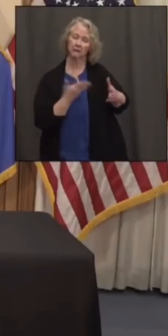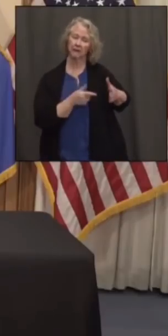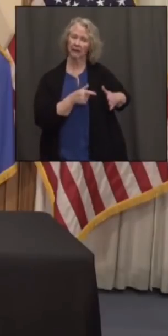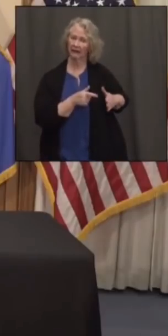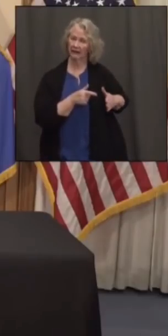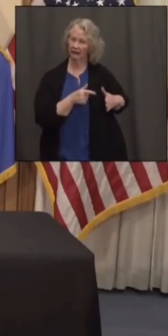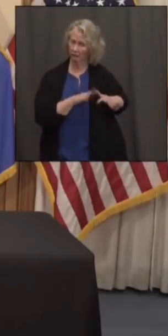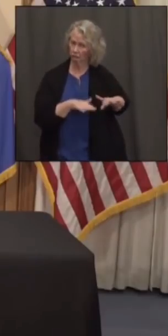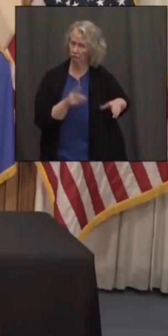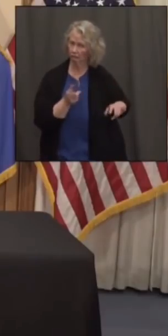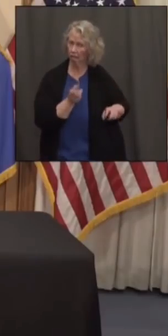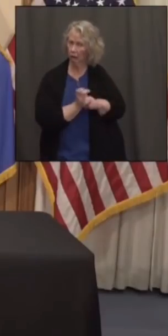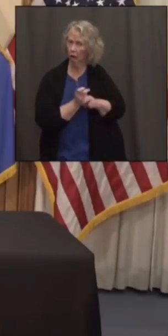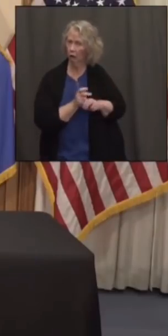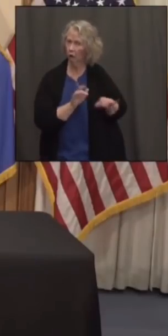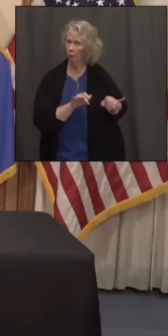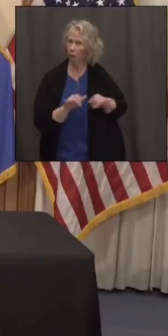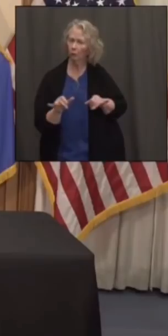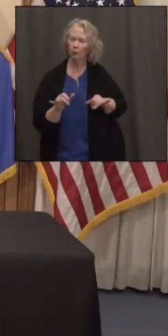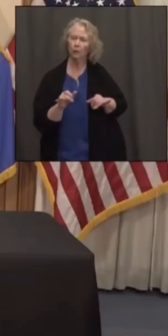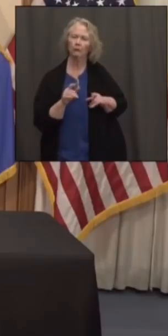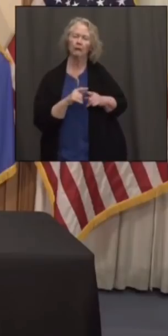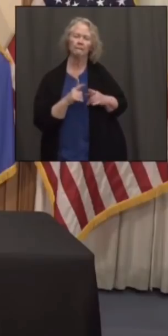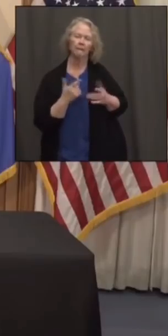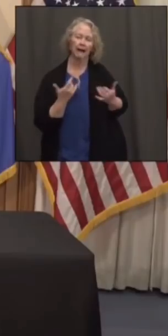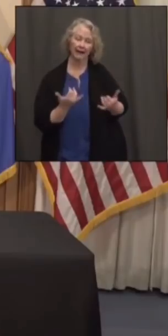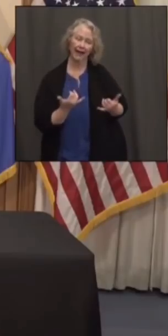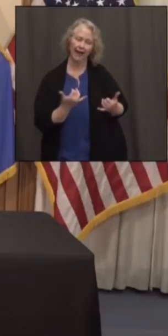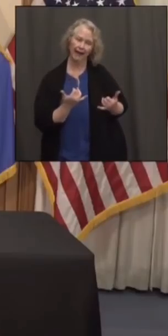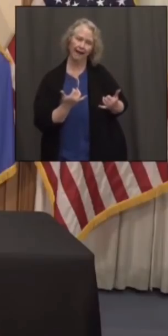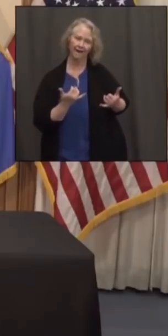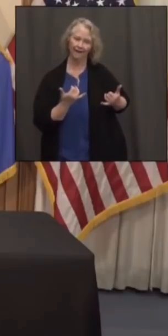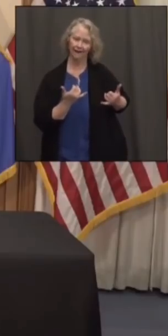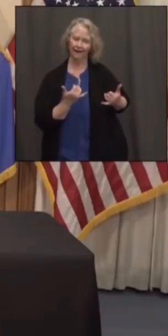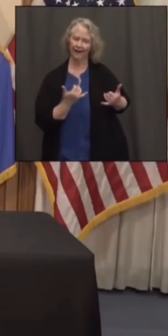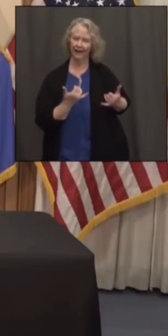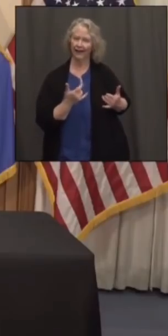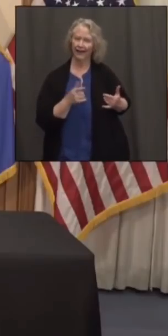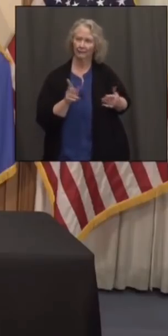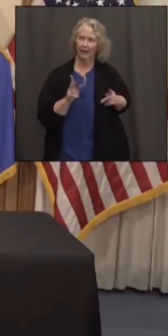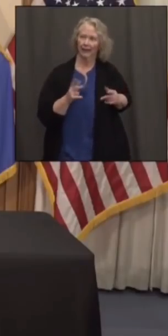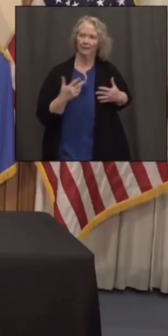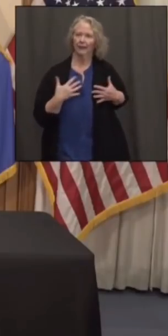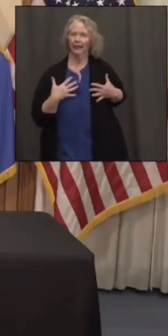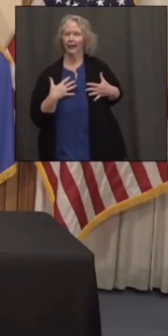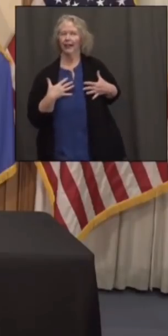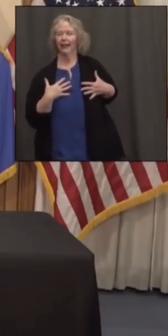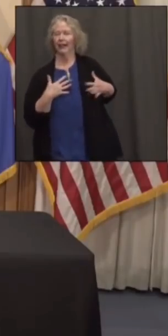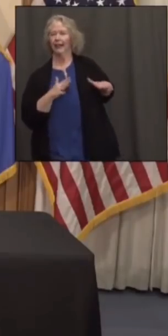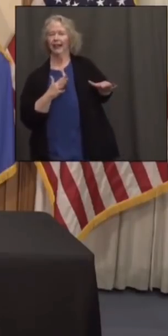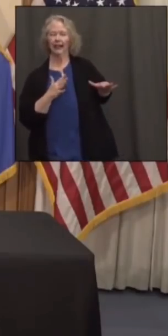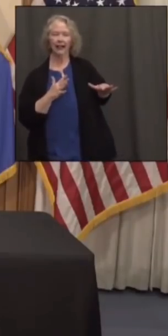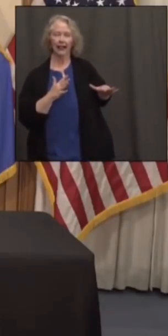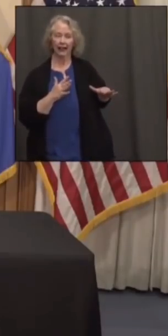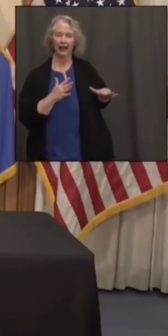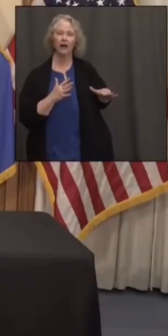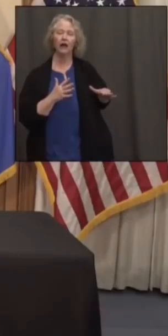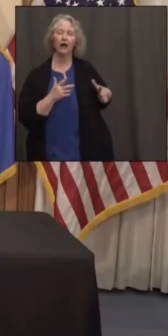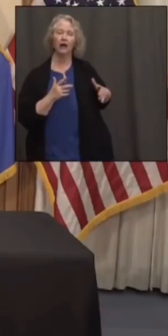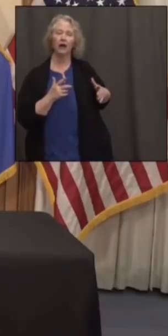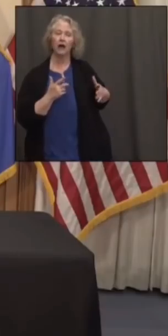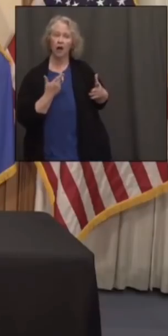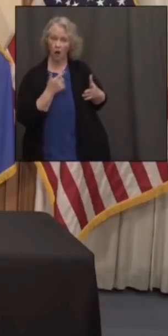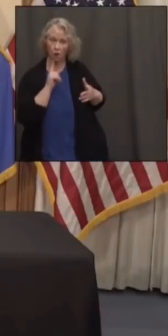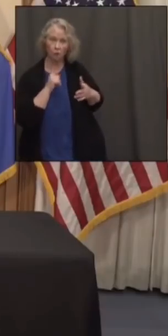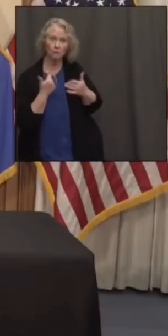more tricky. So as we get past this phase where sort of the anxious people are getting vaccinated, what are the plans to do kind of